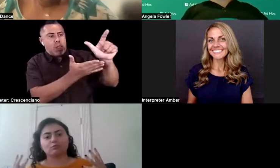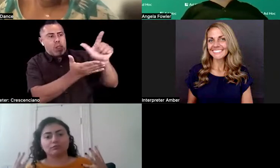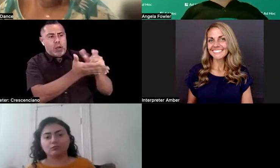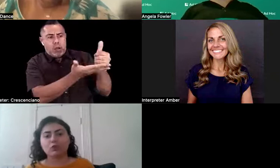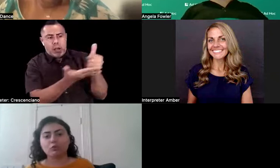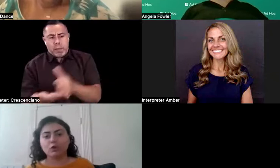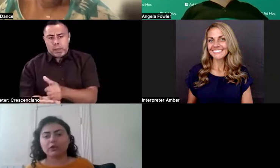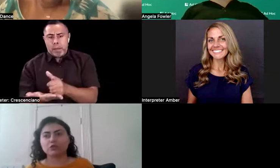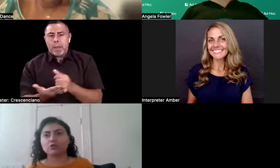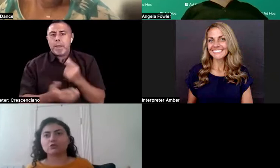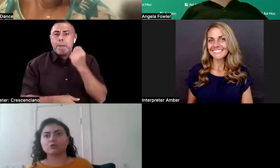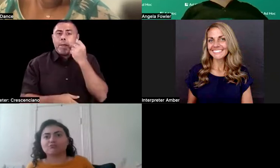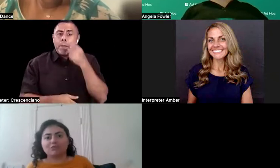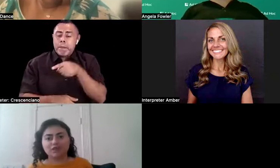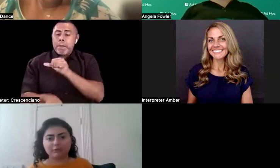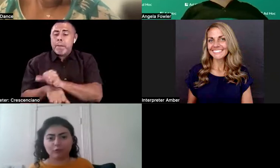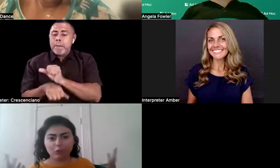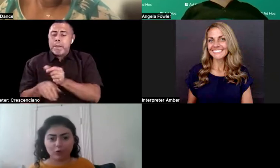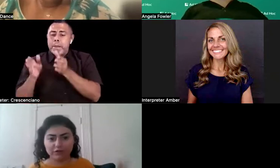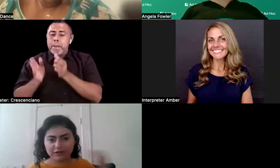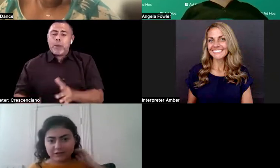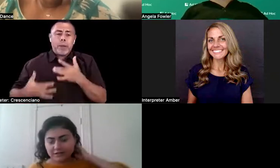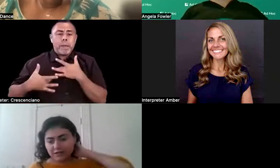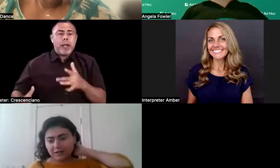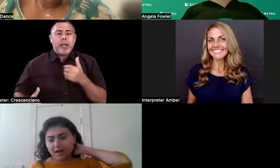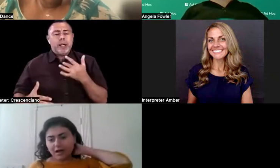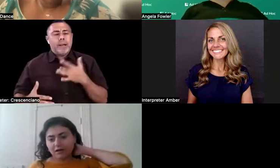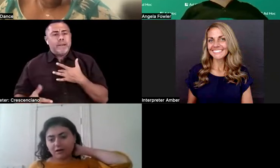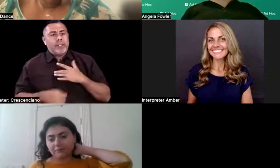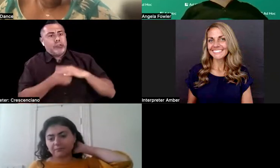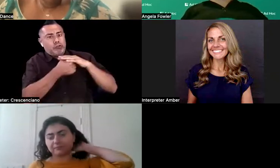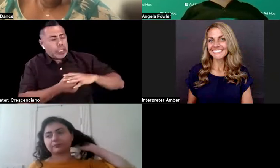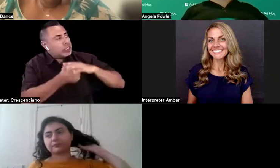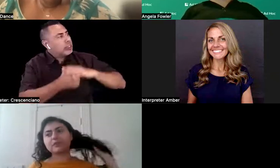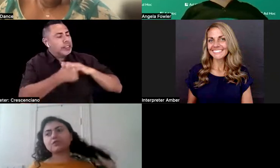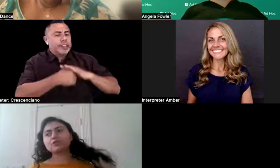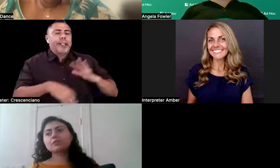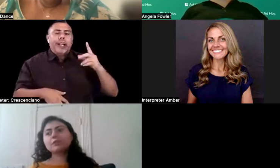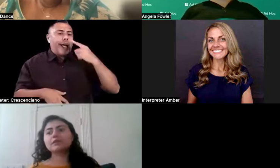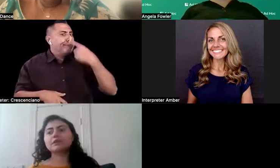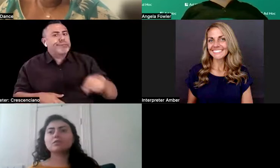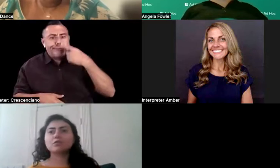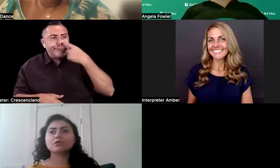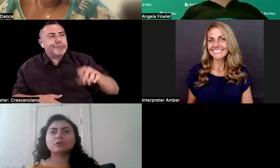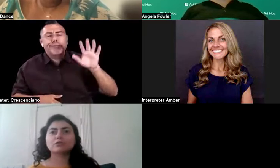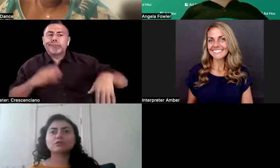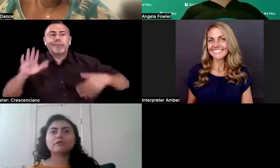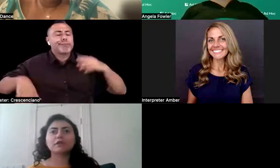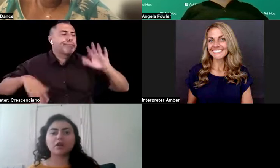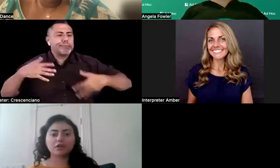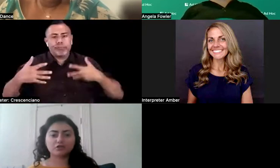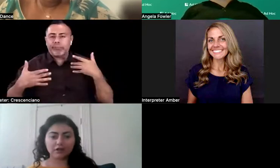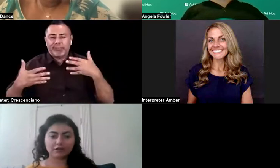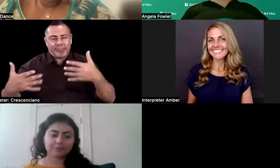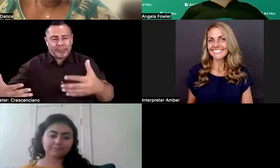more willing to take it for what it is. Um, so the way it works when you're